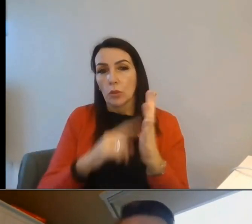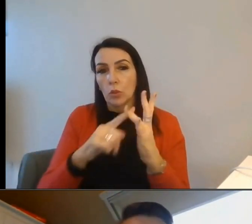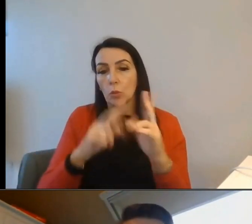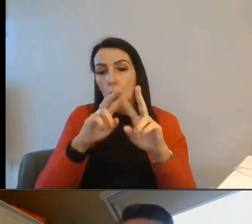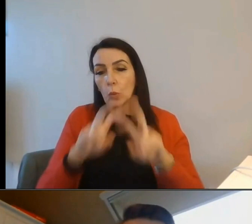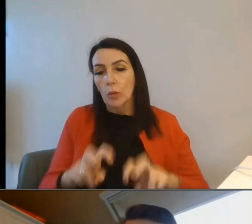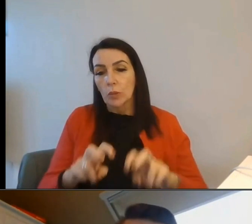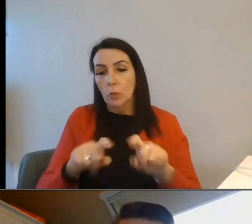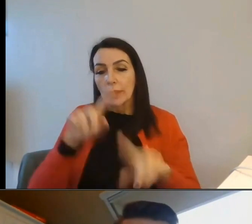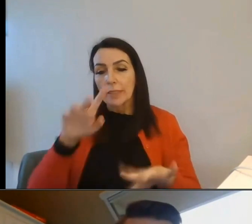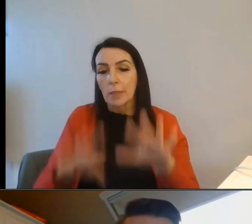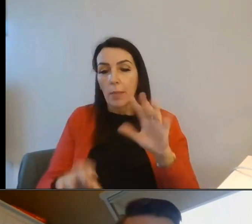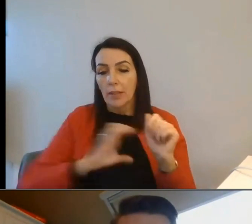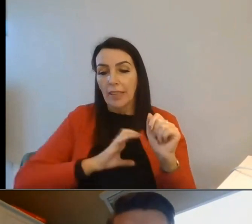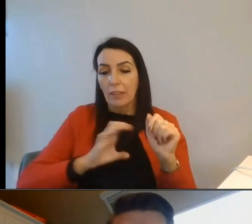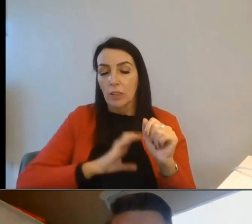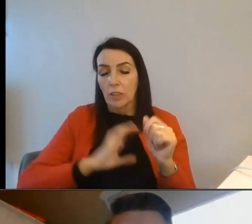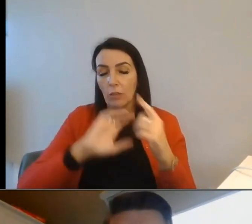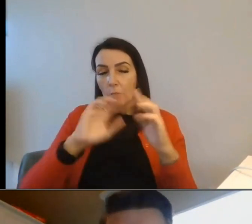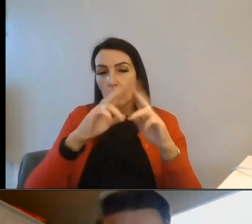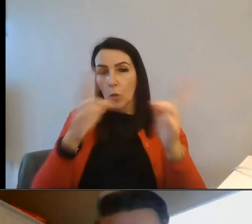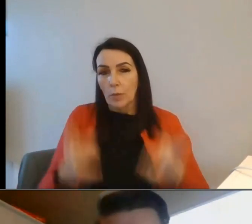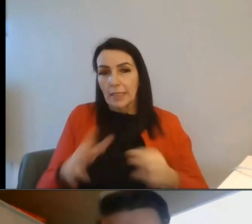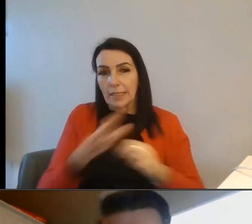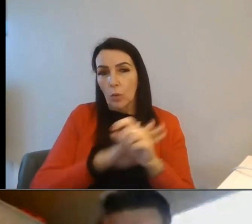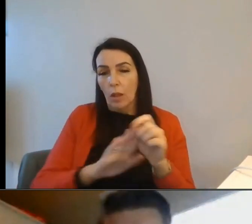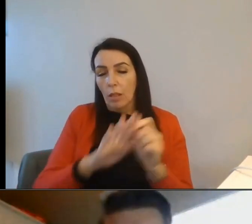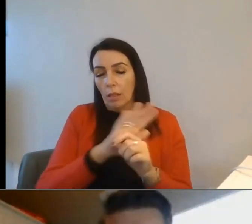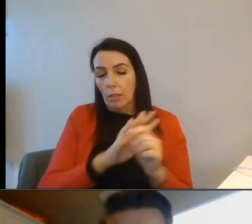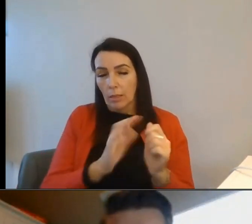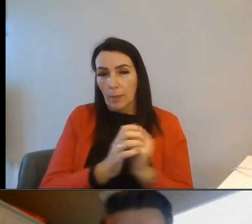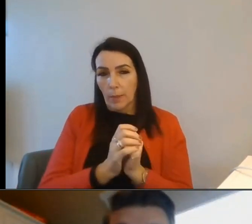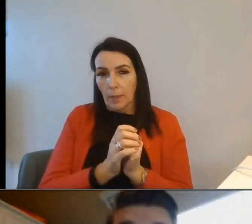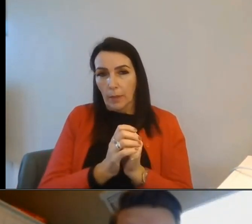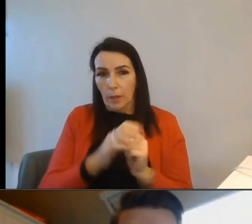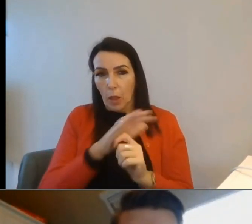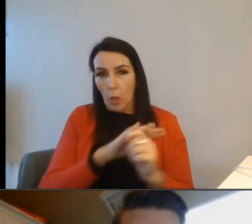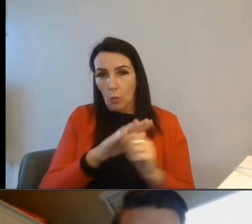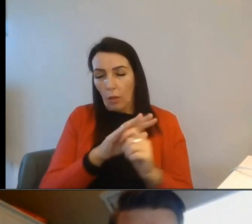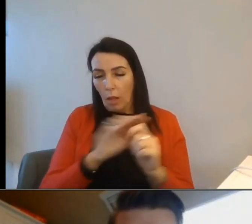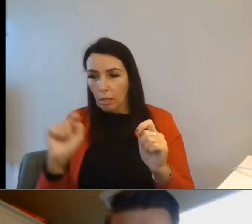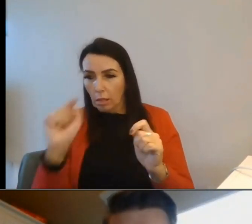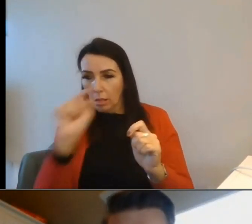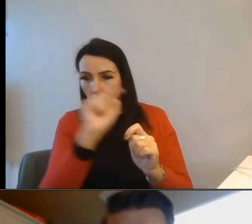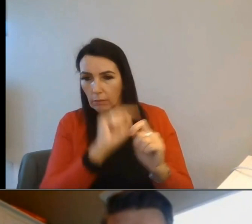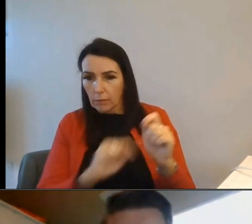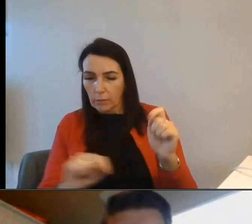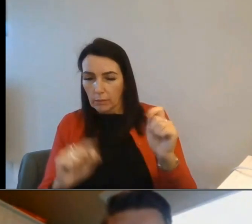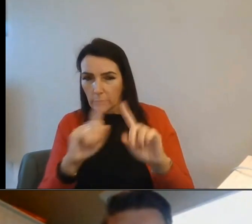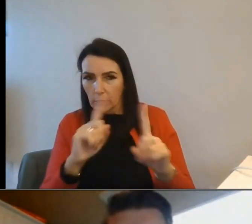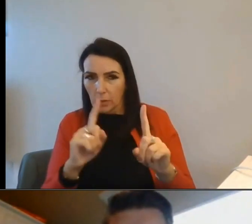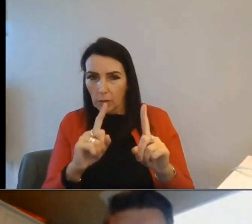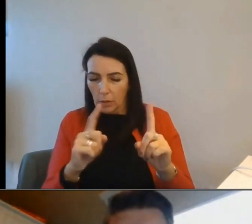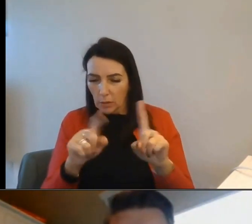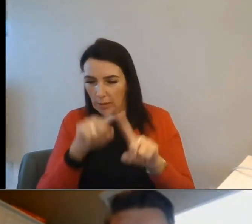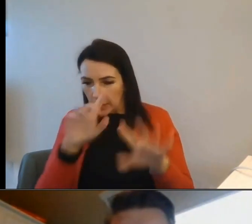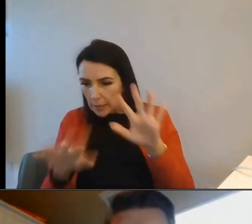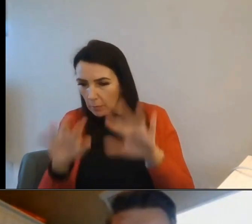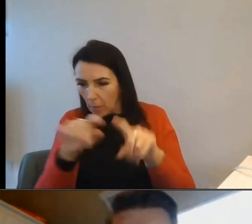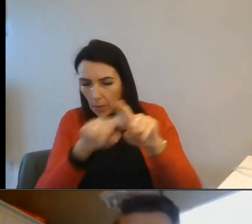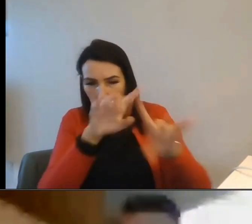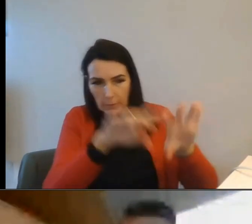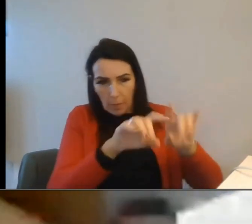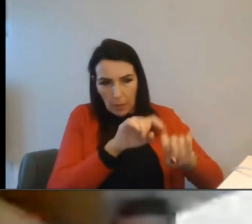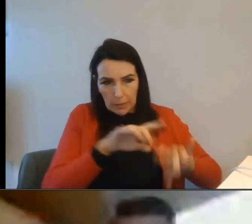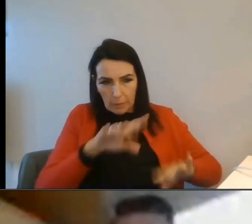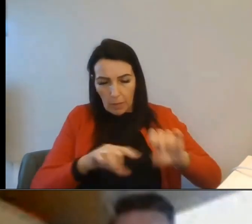similar characteristics of properties in local areas to identify common traits and characteristics of those properties. And then we